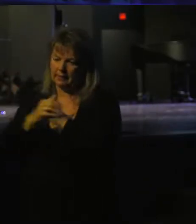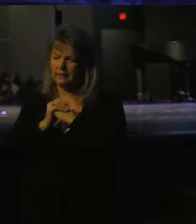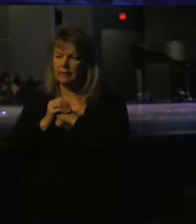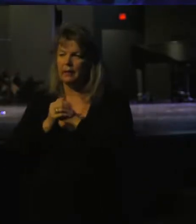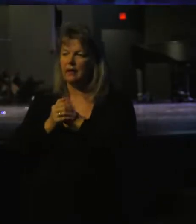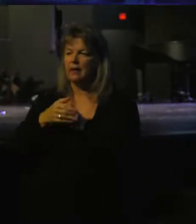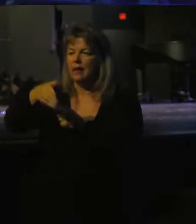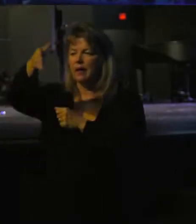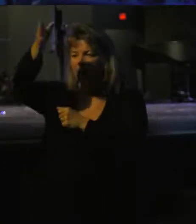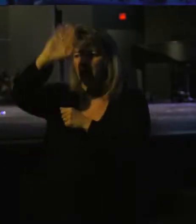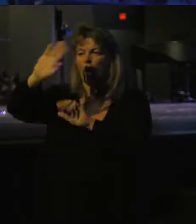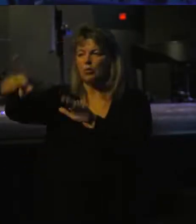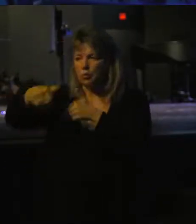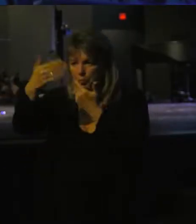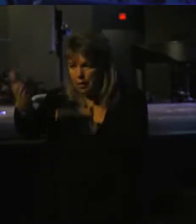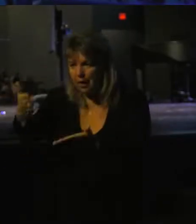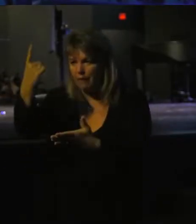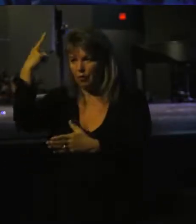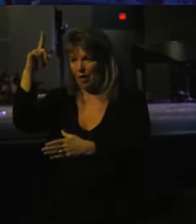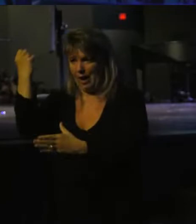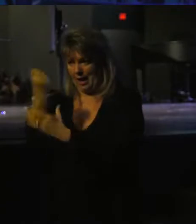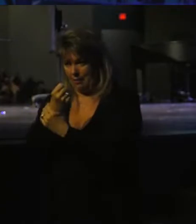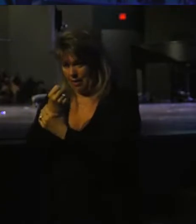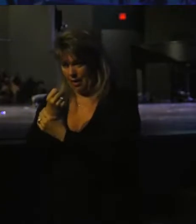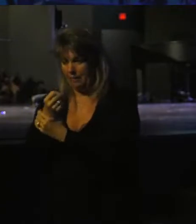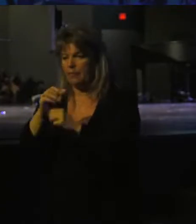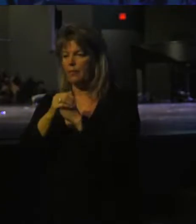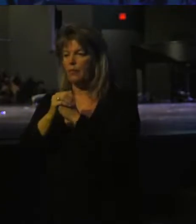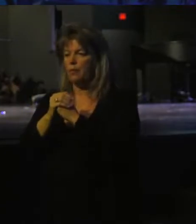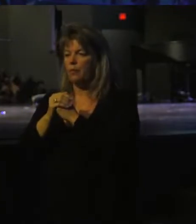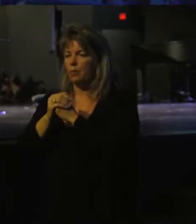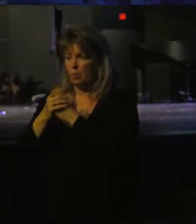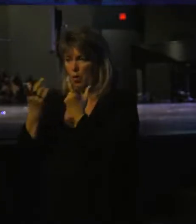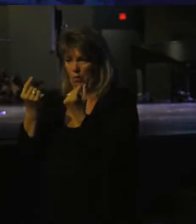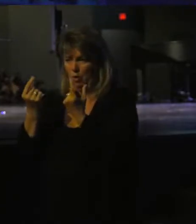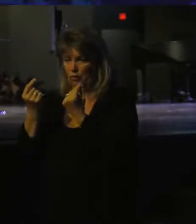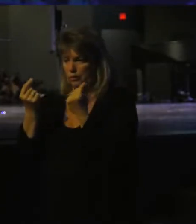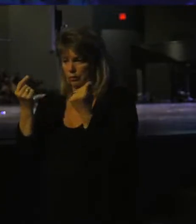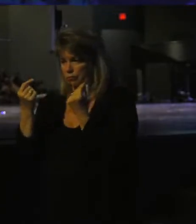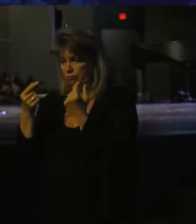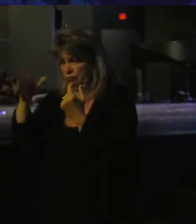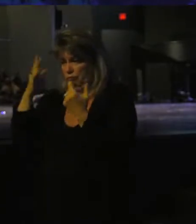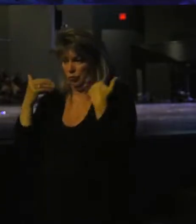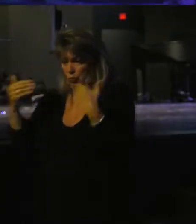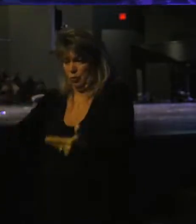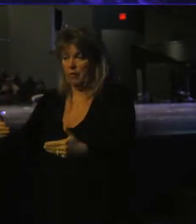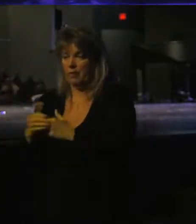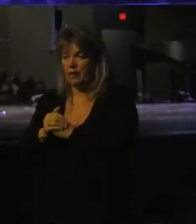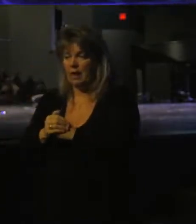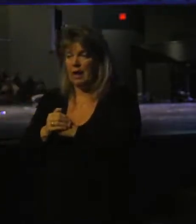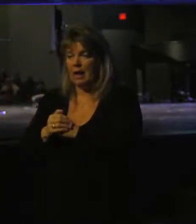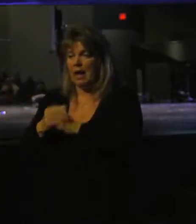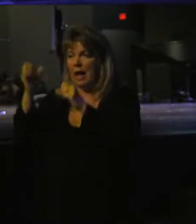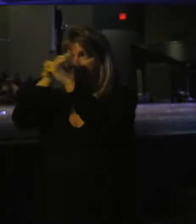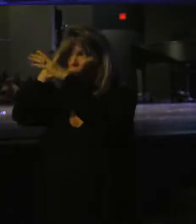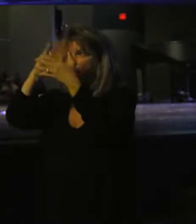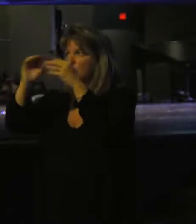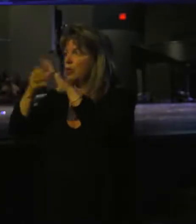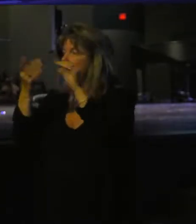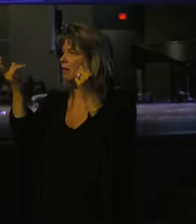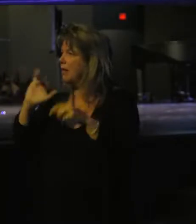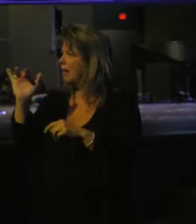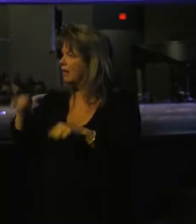See, God was providing for Abraham when all he was doing was moving. I imagine the story kind of going like this.